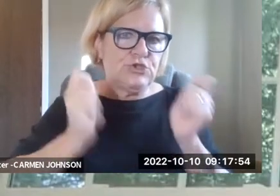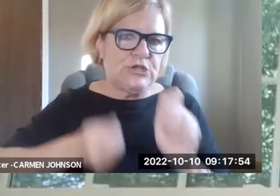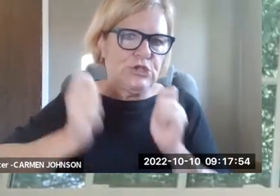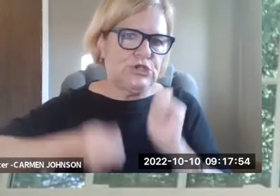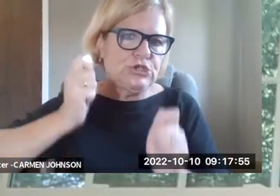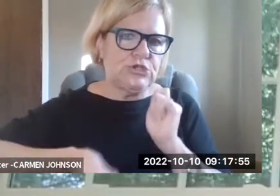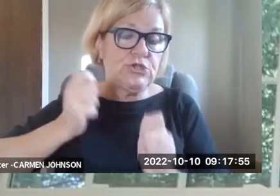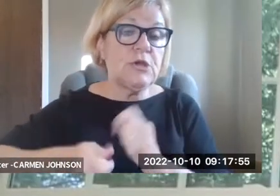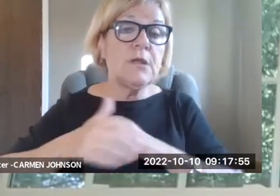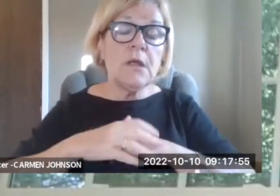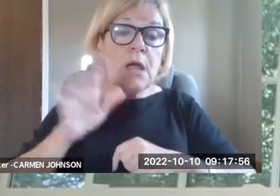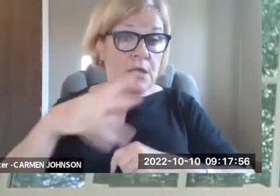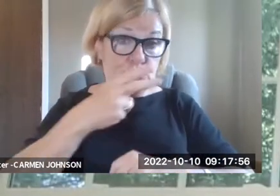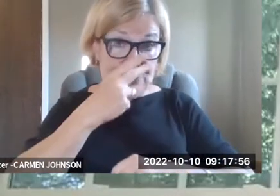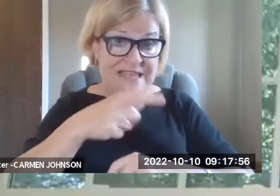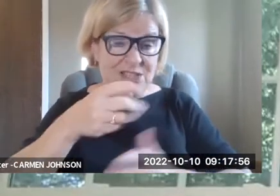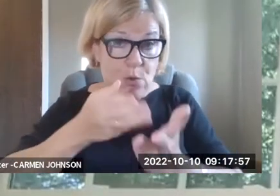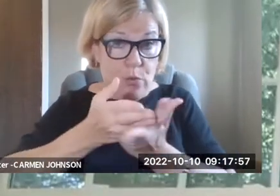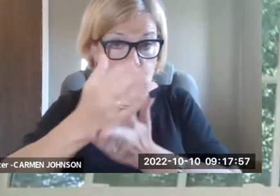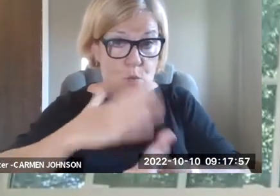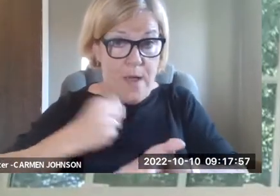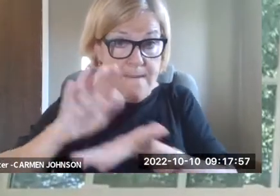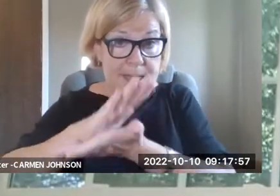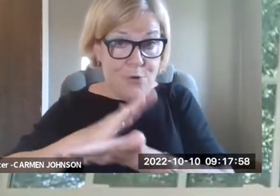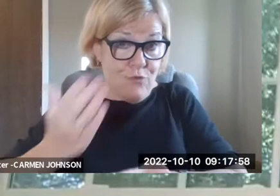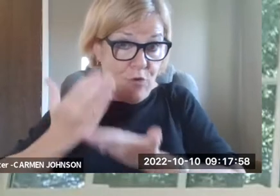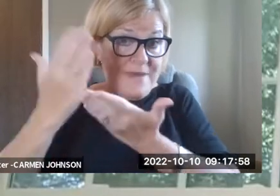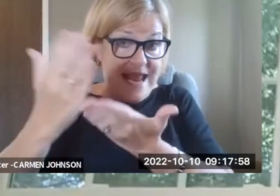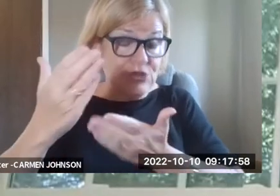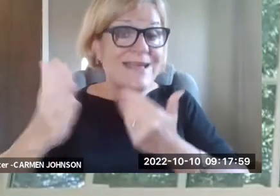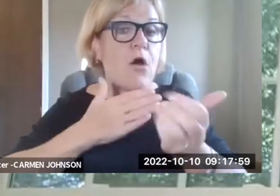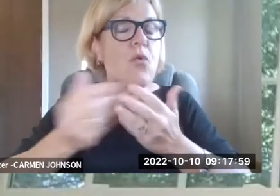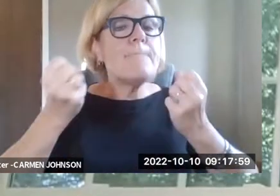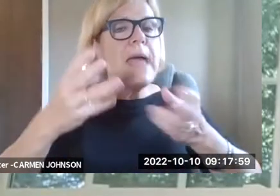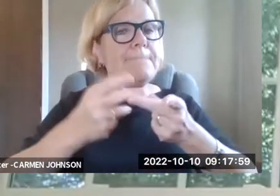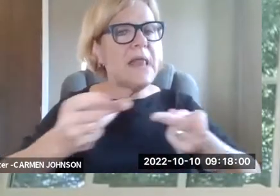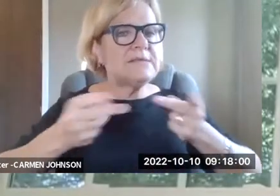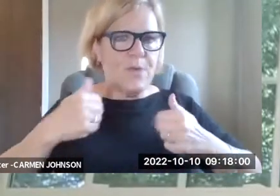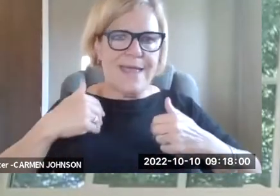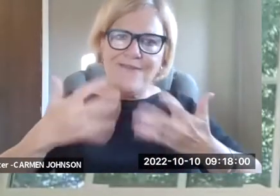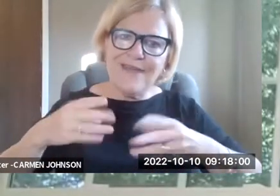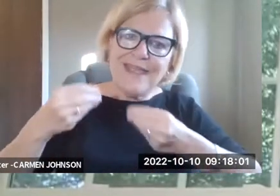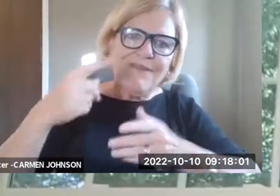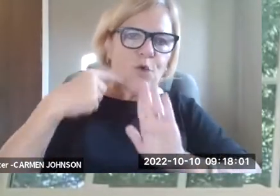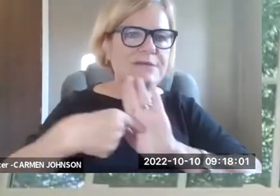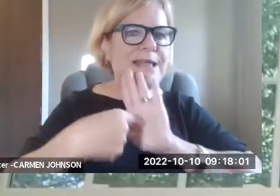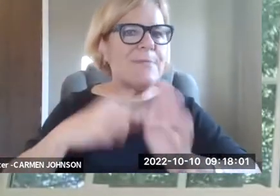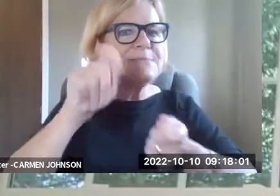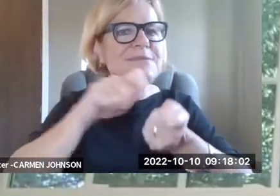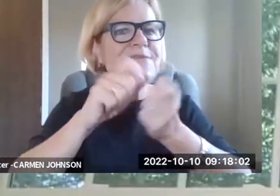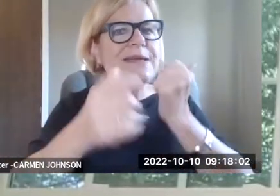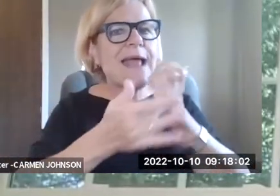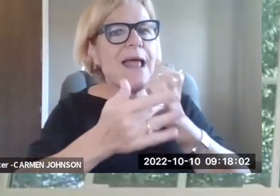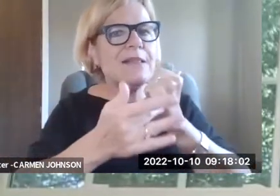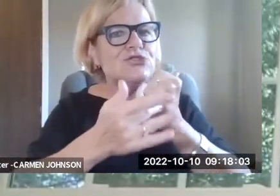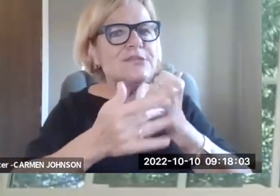important when developing policy to account for the fact that these technologies quickly change. Um, and so as you'll see, if you look through